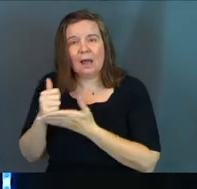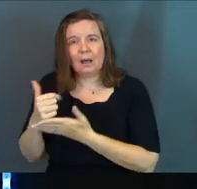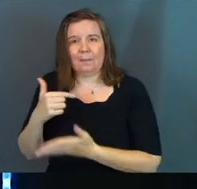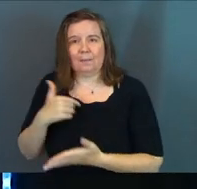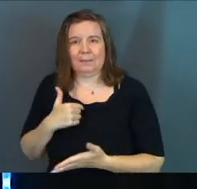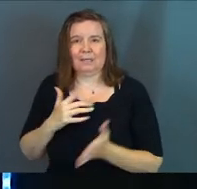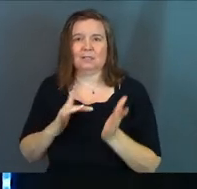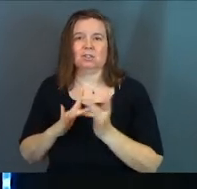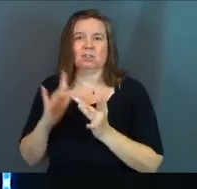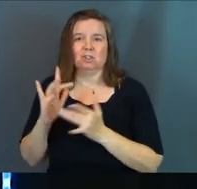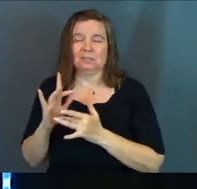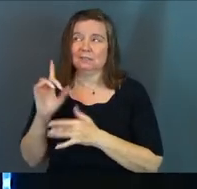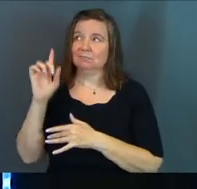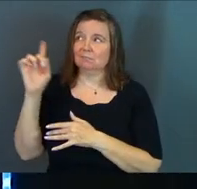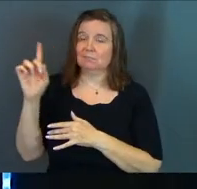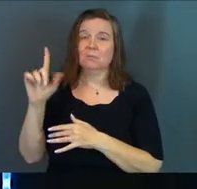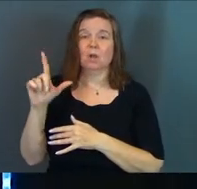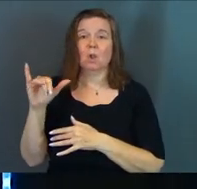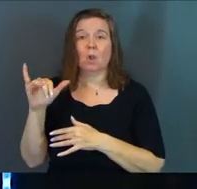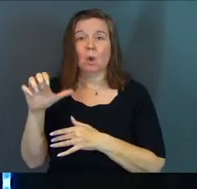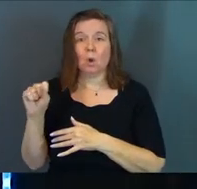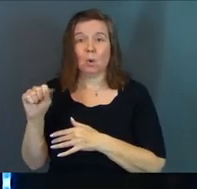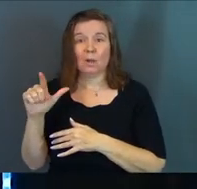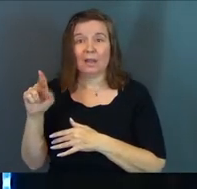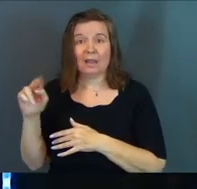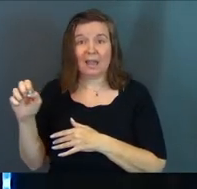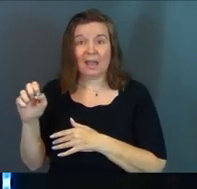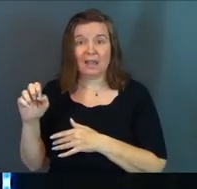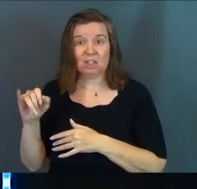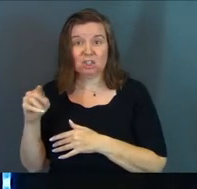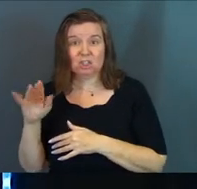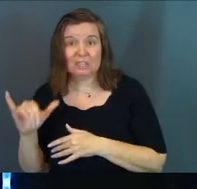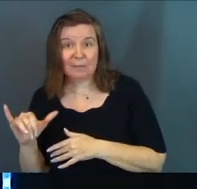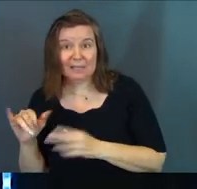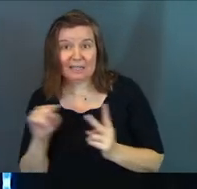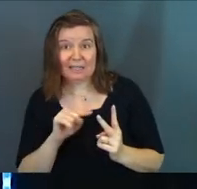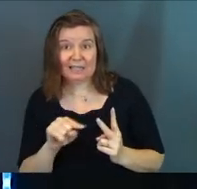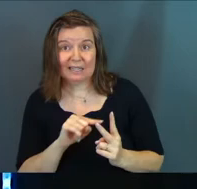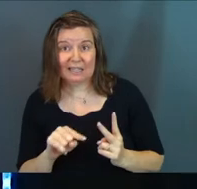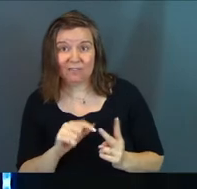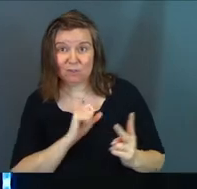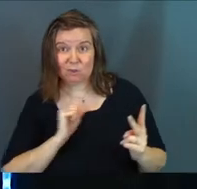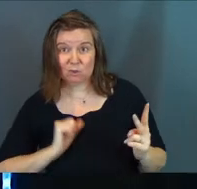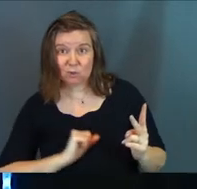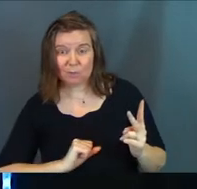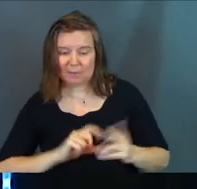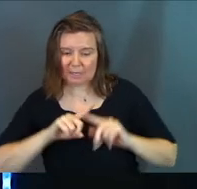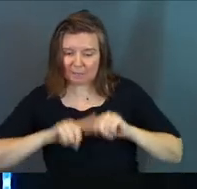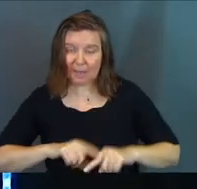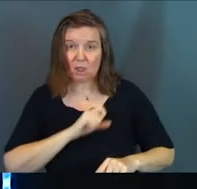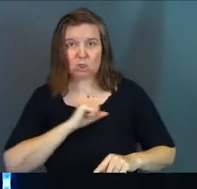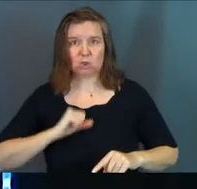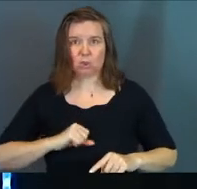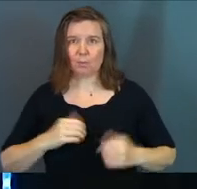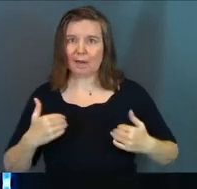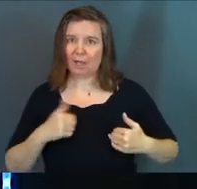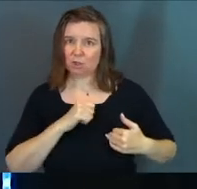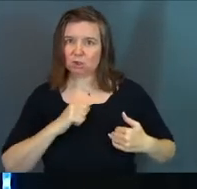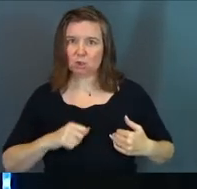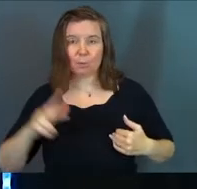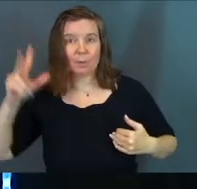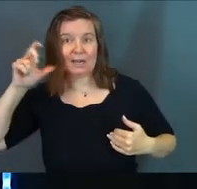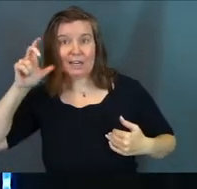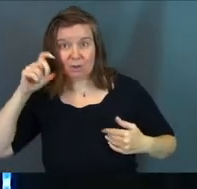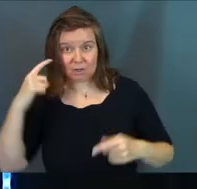Jesus. Lois Lane. Jimmy. Like they depend on the fact that Superman's got super